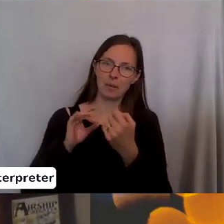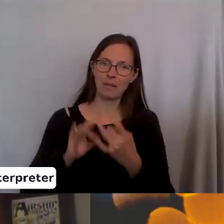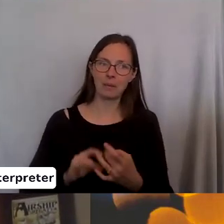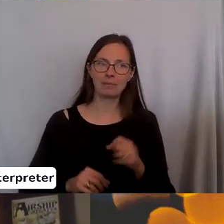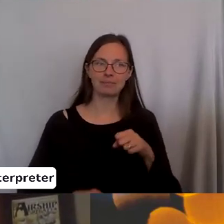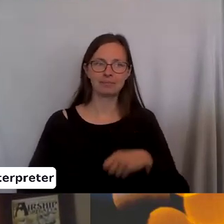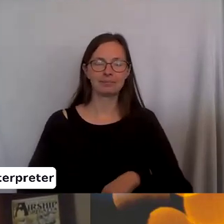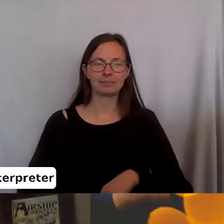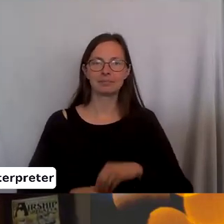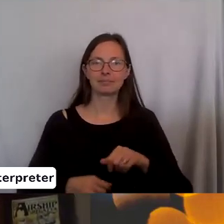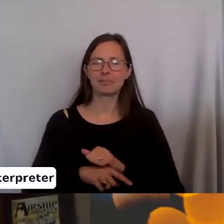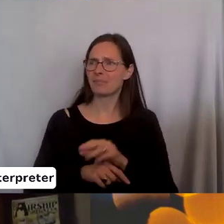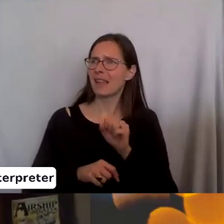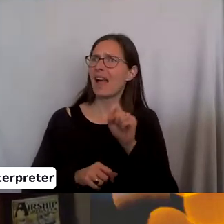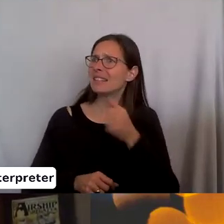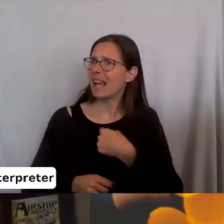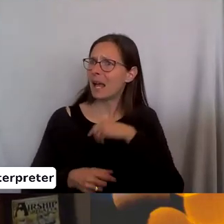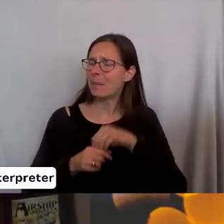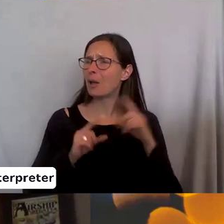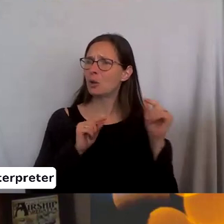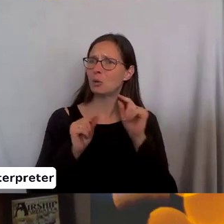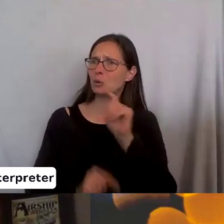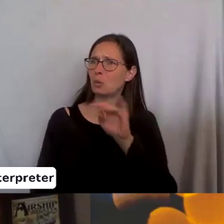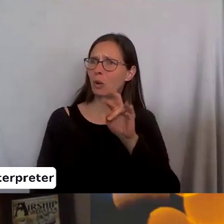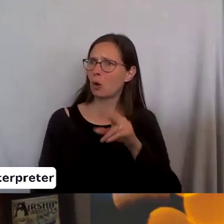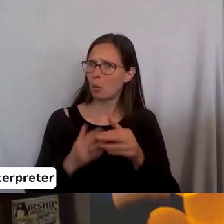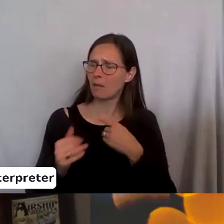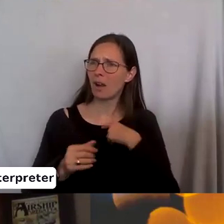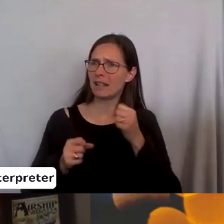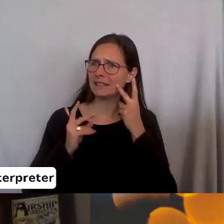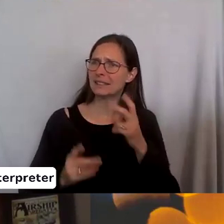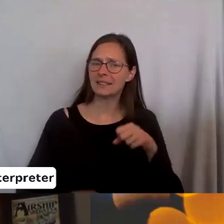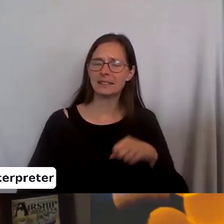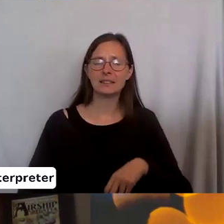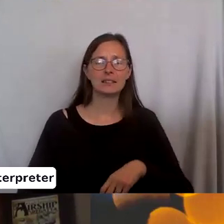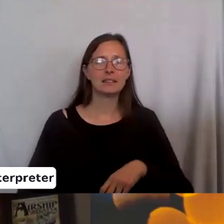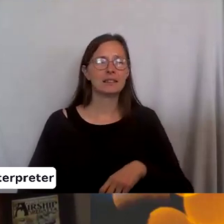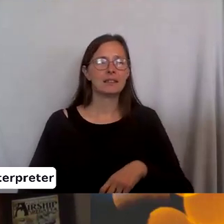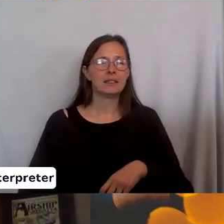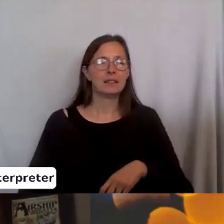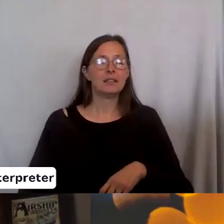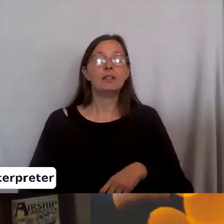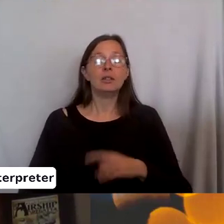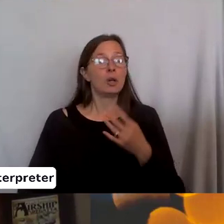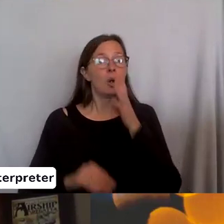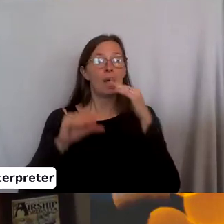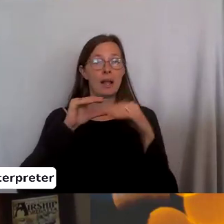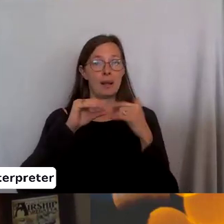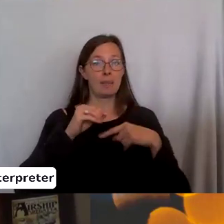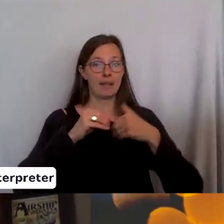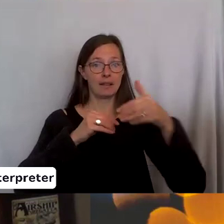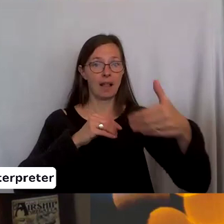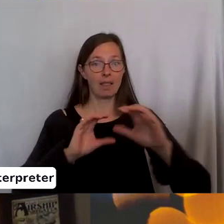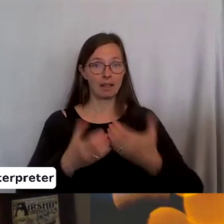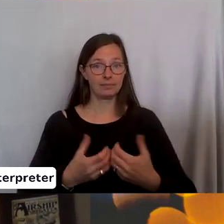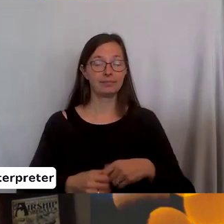yeah, definitely practice. Tag me on Twitter or whatever so I can see it. Yeah. Um, so, uh, you'll be getting emails about those upcoming classes as well.